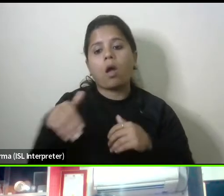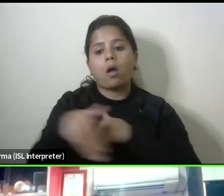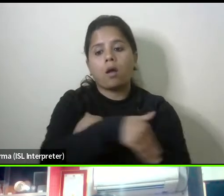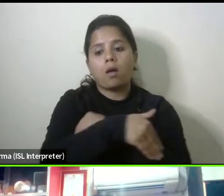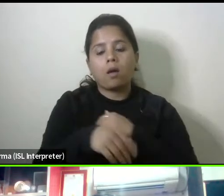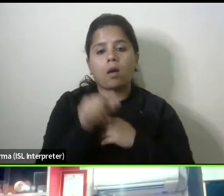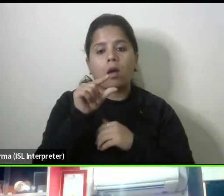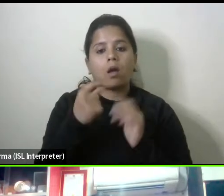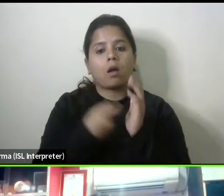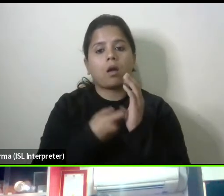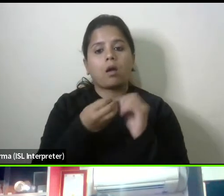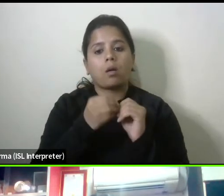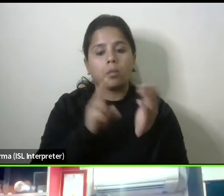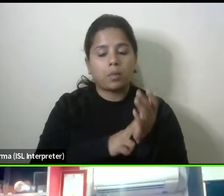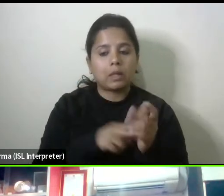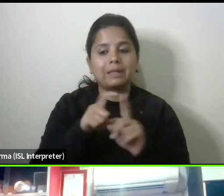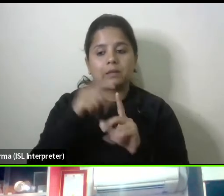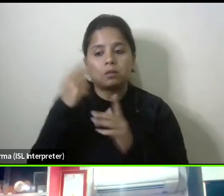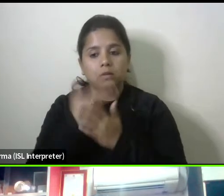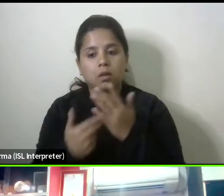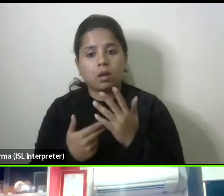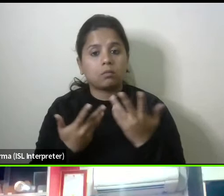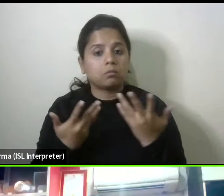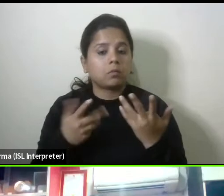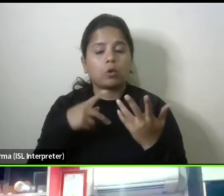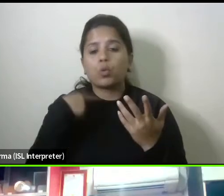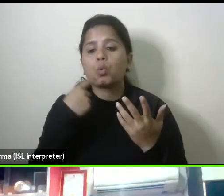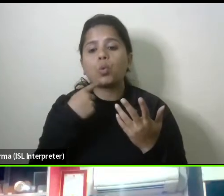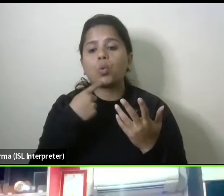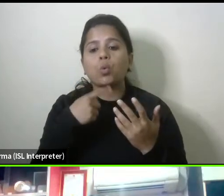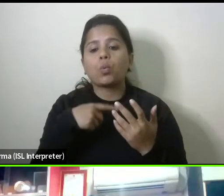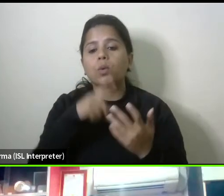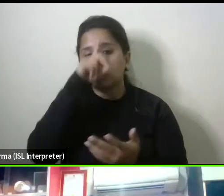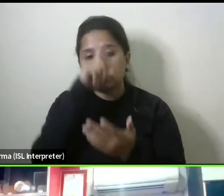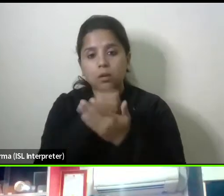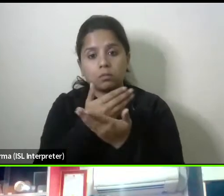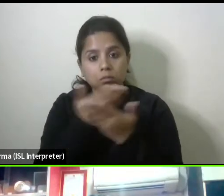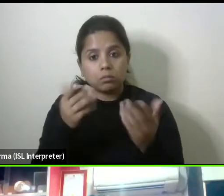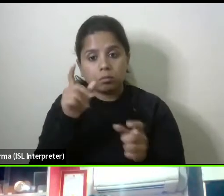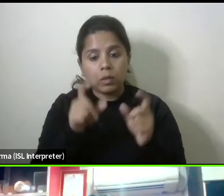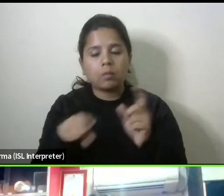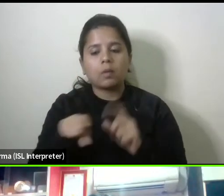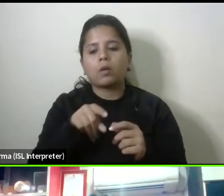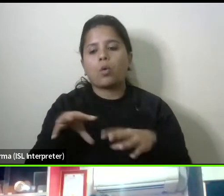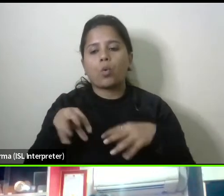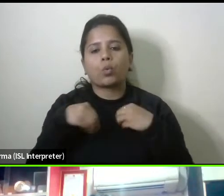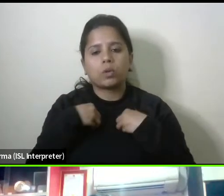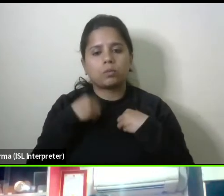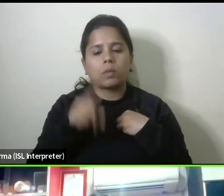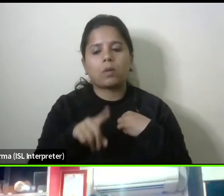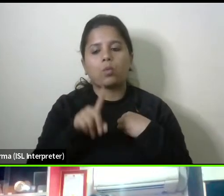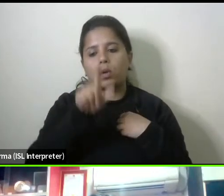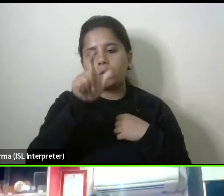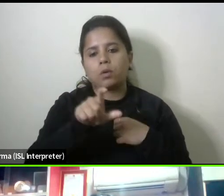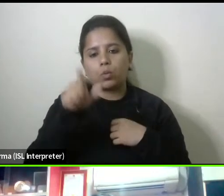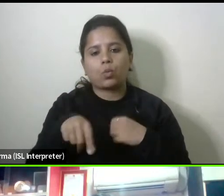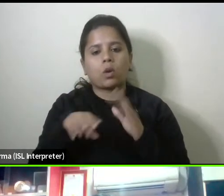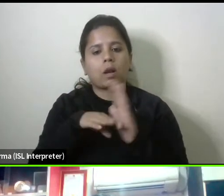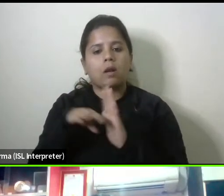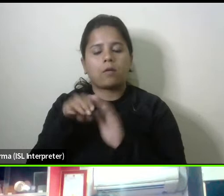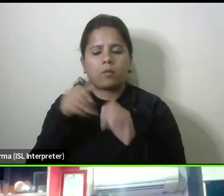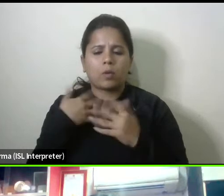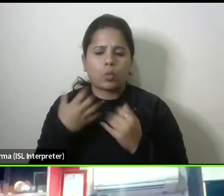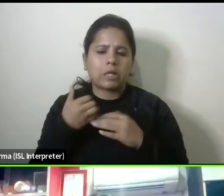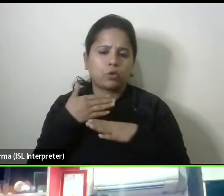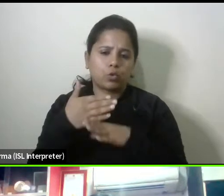designer or the stakeholder for that matter so i think you know the ownership has been has to be taken at an individual level i would like to share here you know